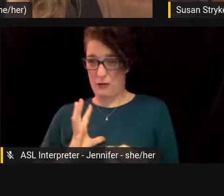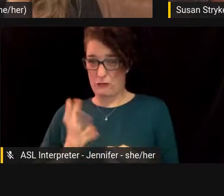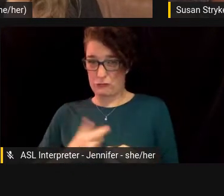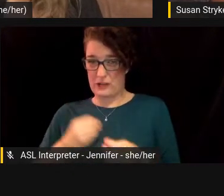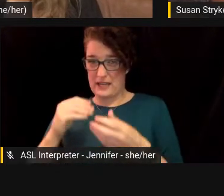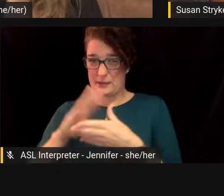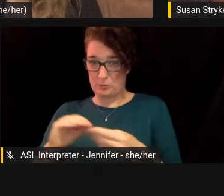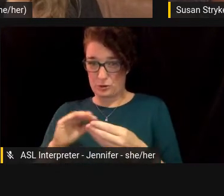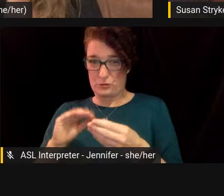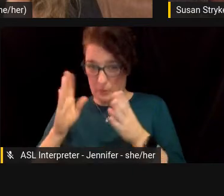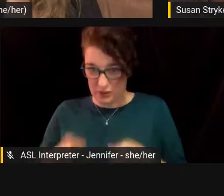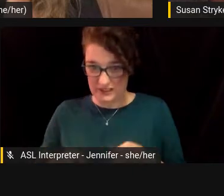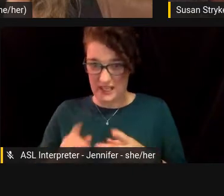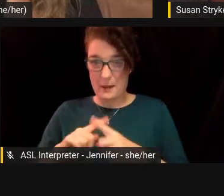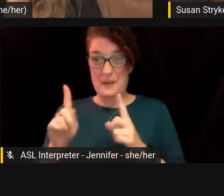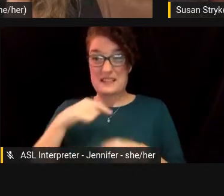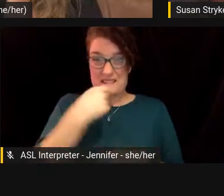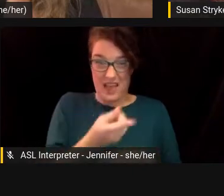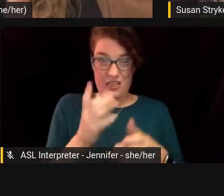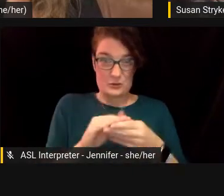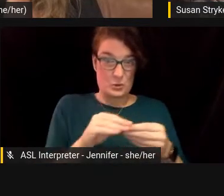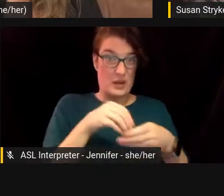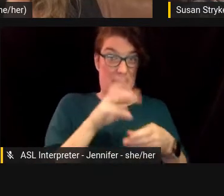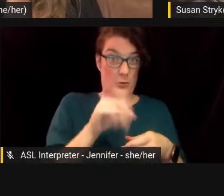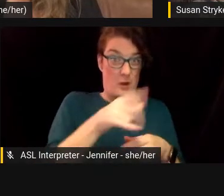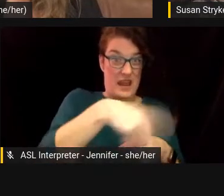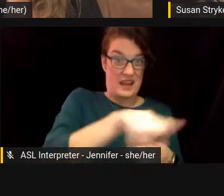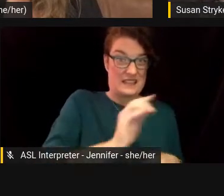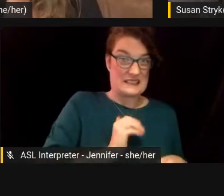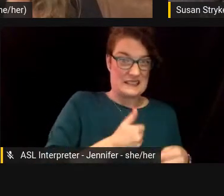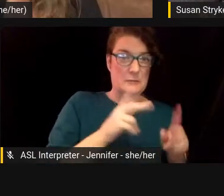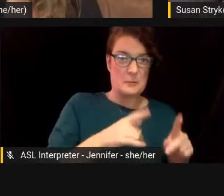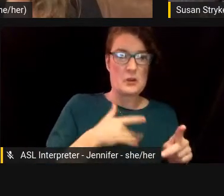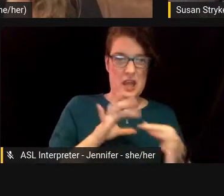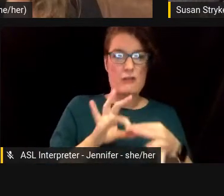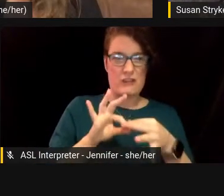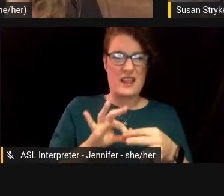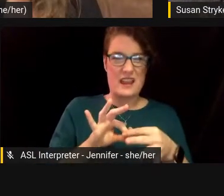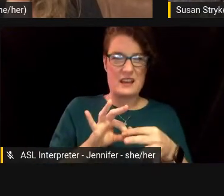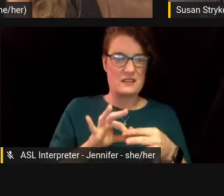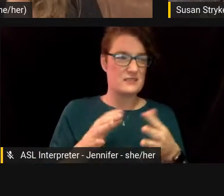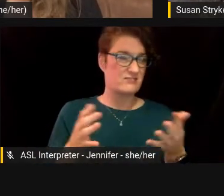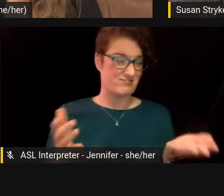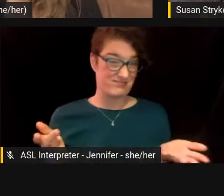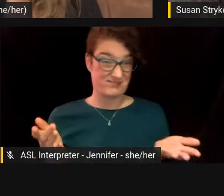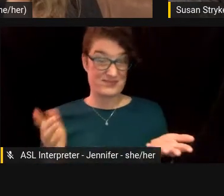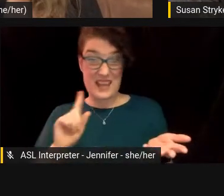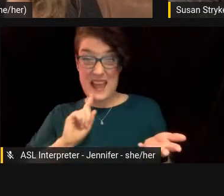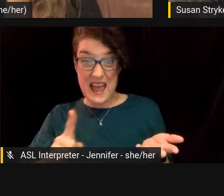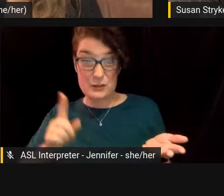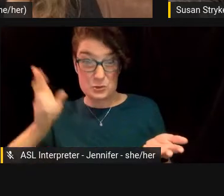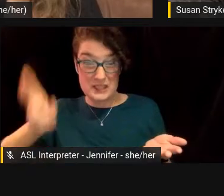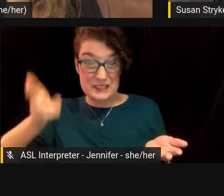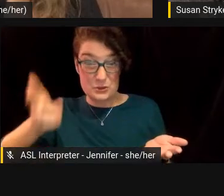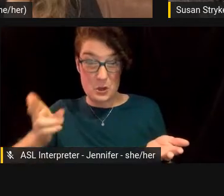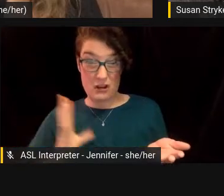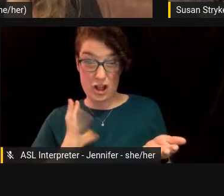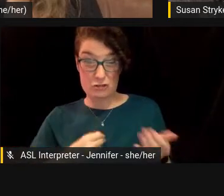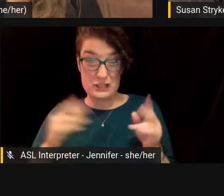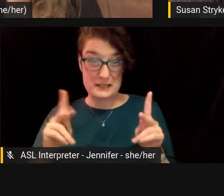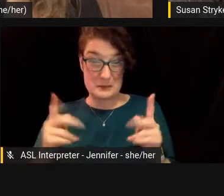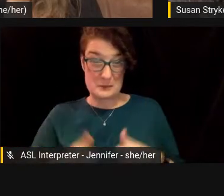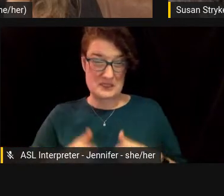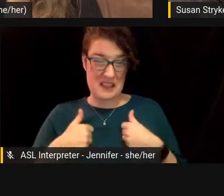in a way that cis people could relate to. And it really had very little to do with like actual historical trans people's